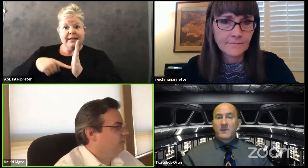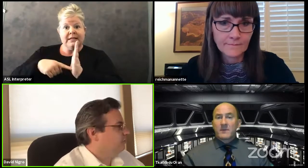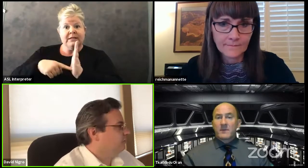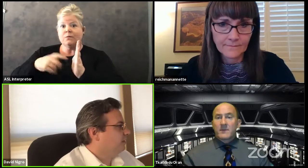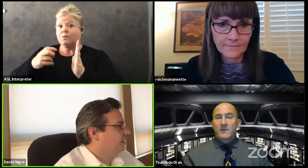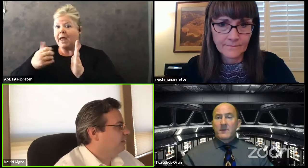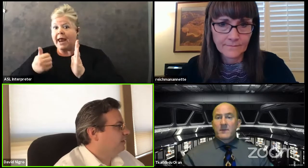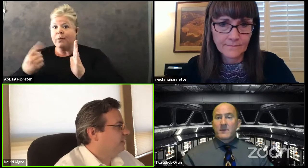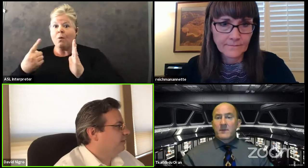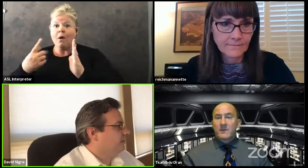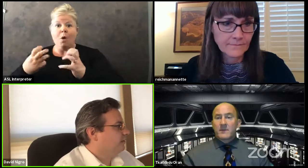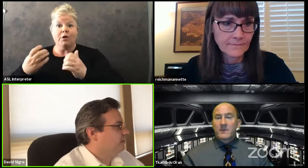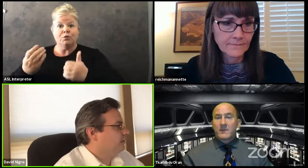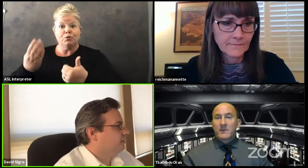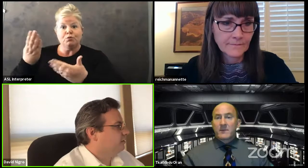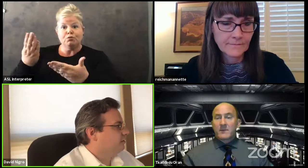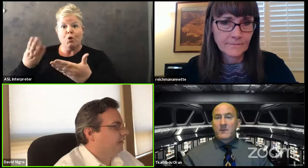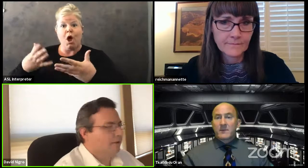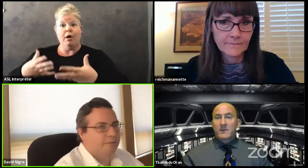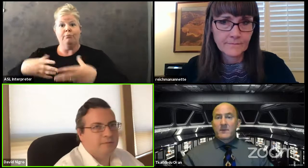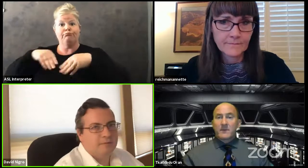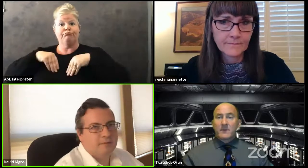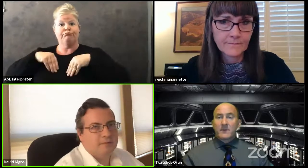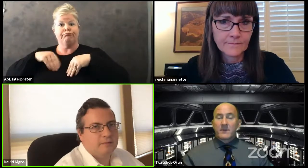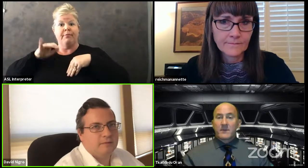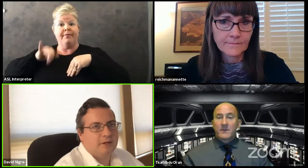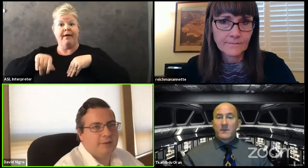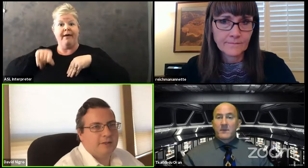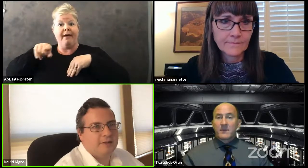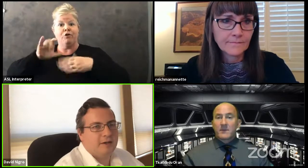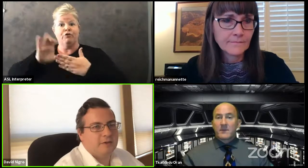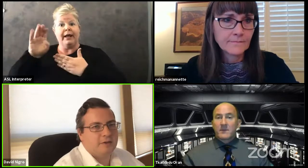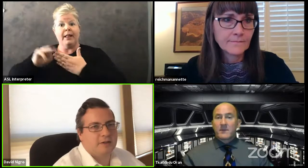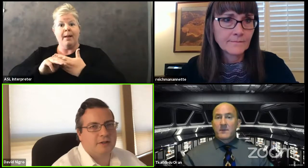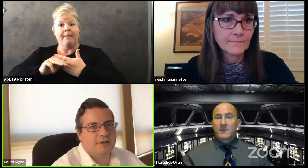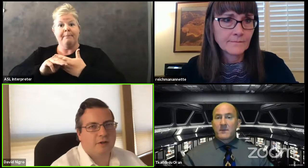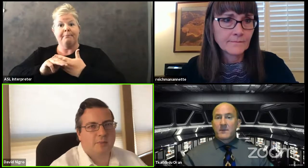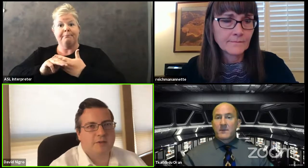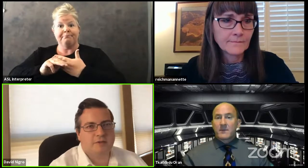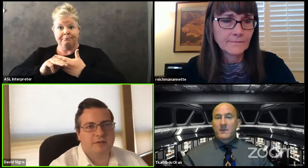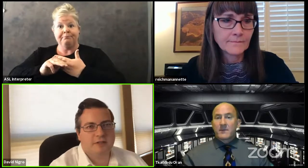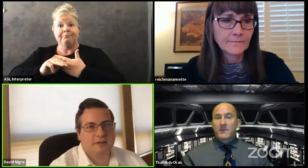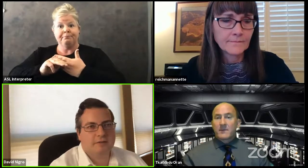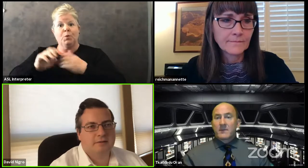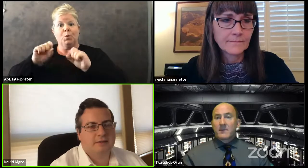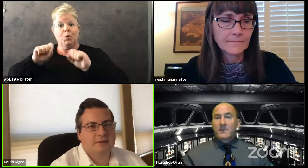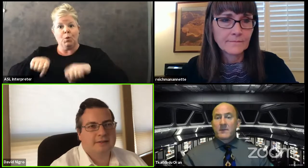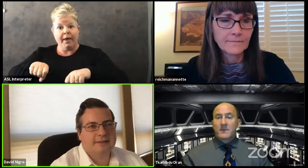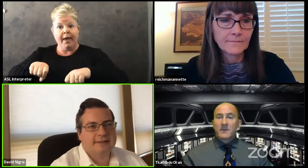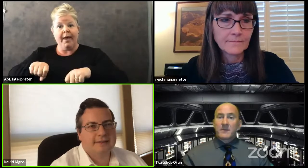motion to adopt this curriculum now would be the time you can open your